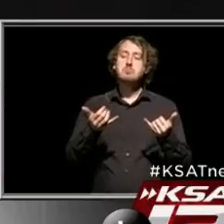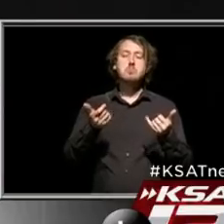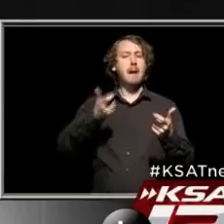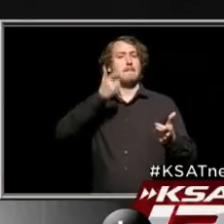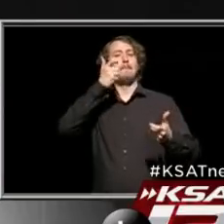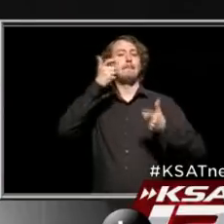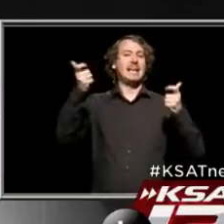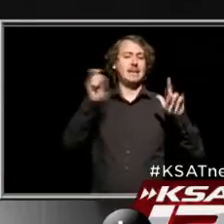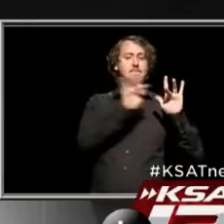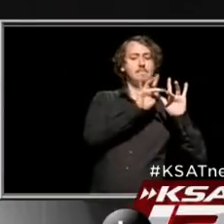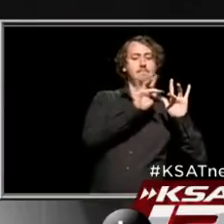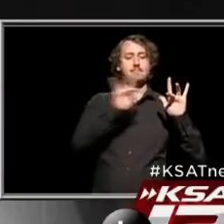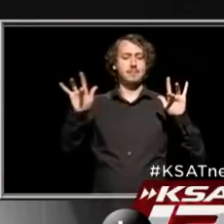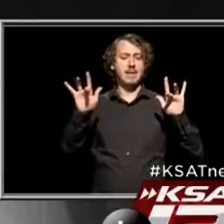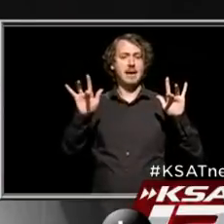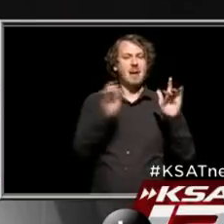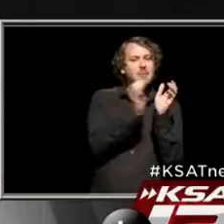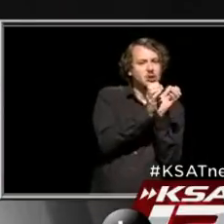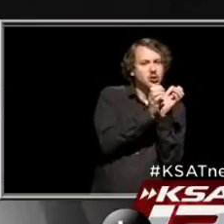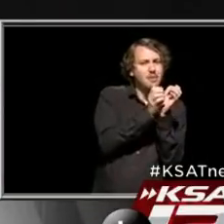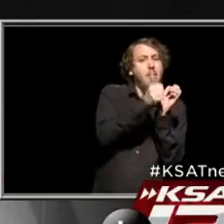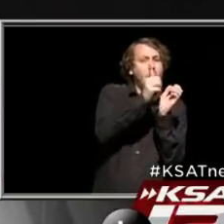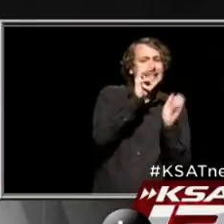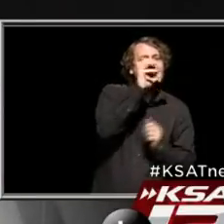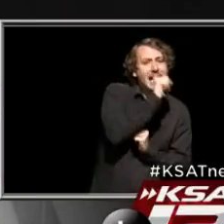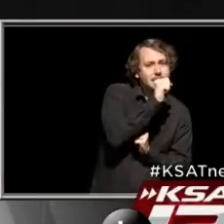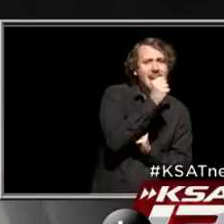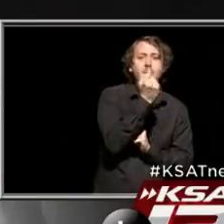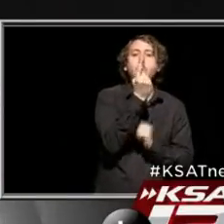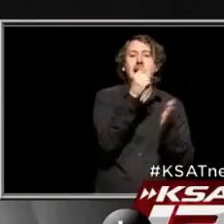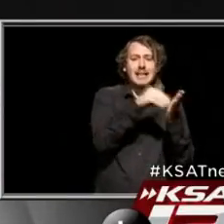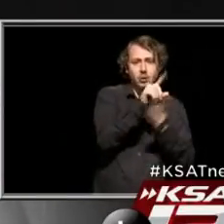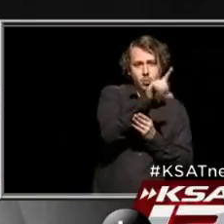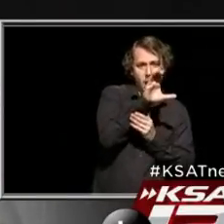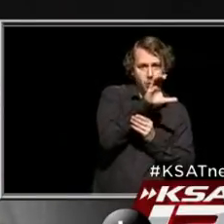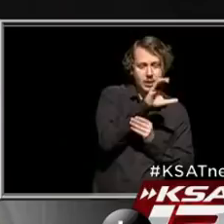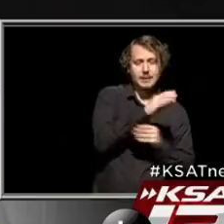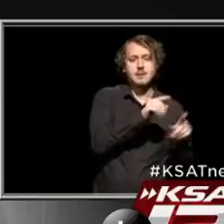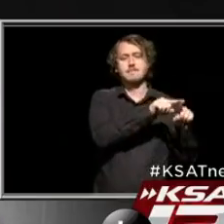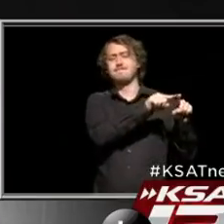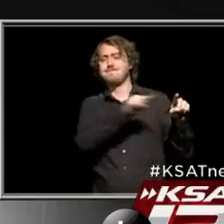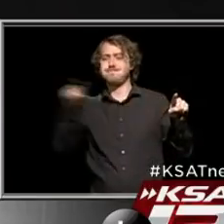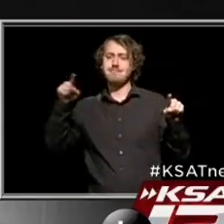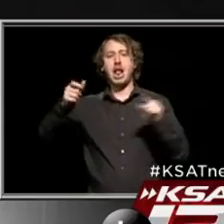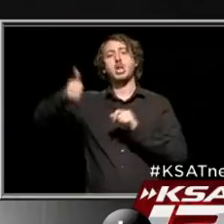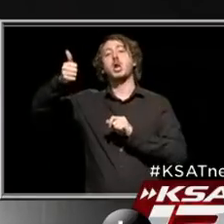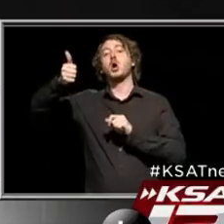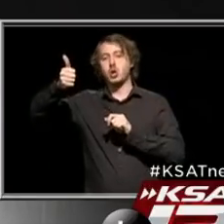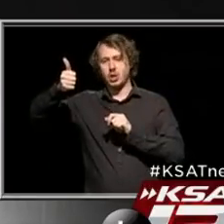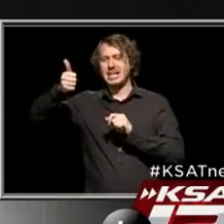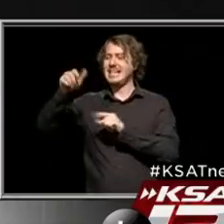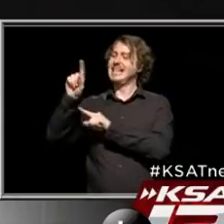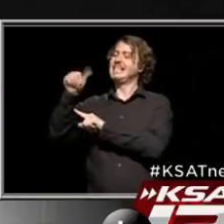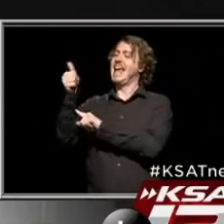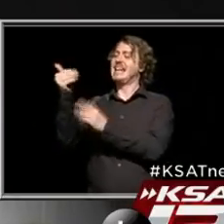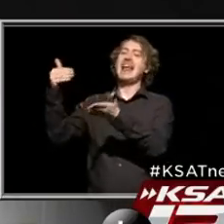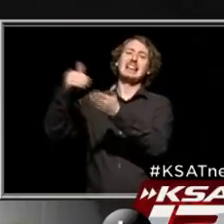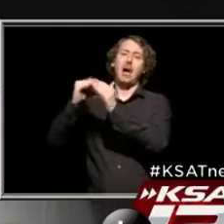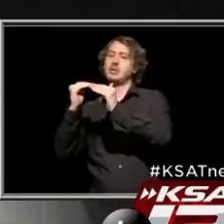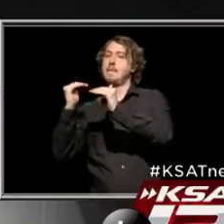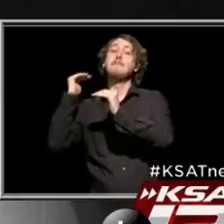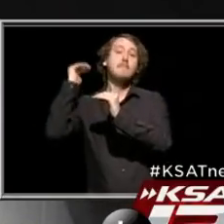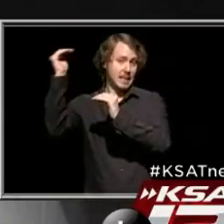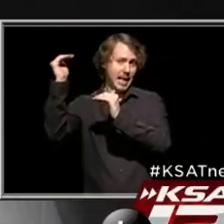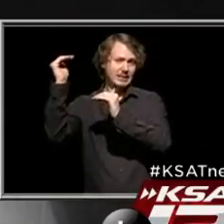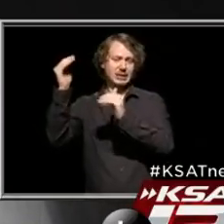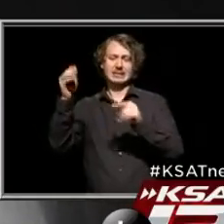gap between the smallest estimate, which is 1,100, and the largest estimate, which is 10,000 plus. So